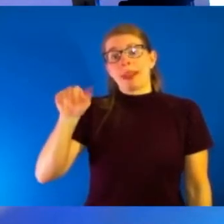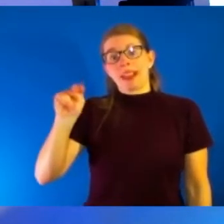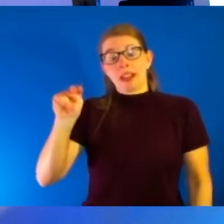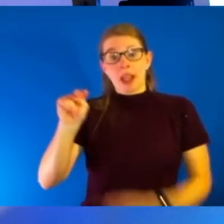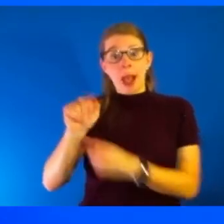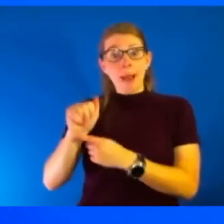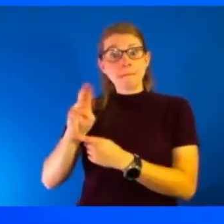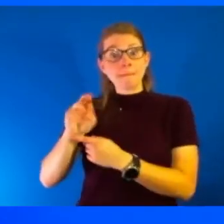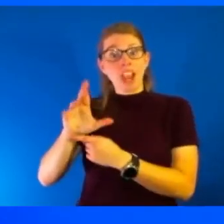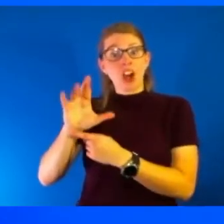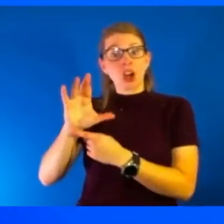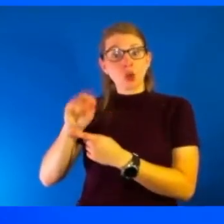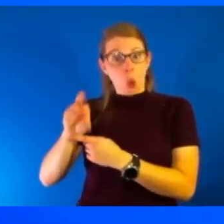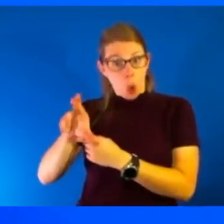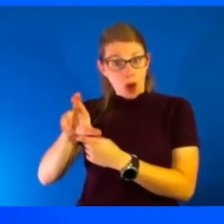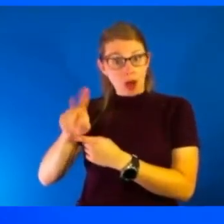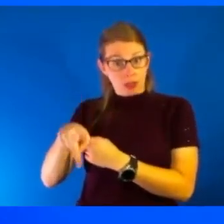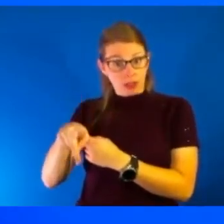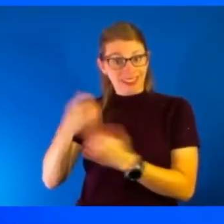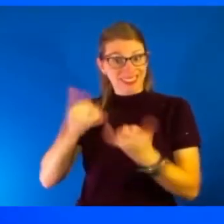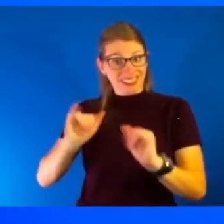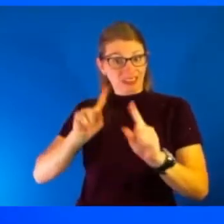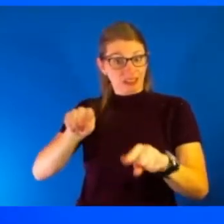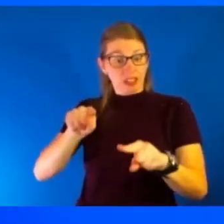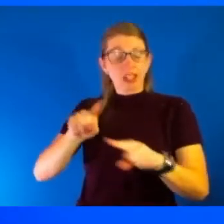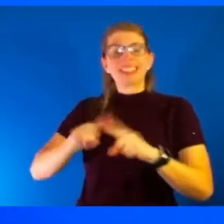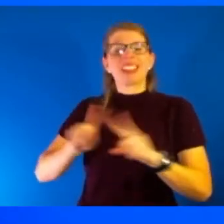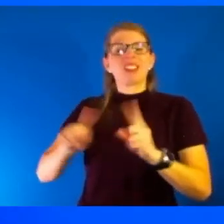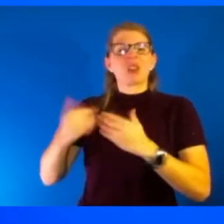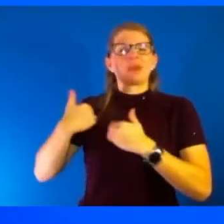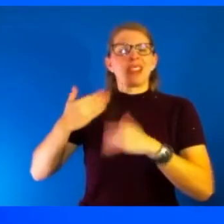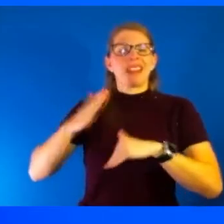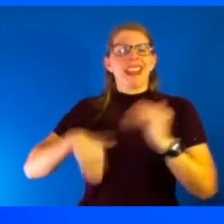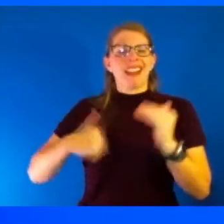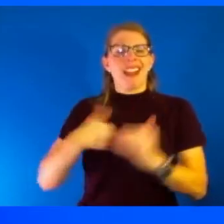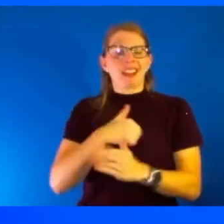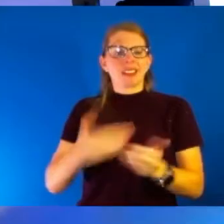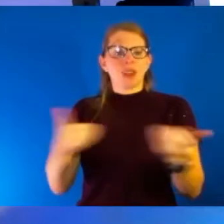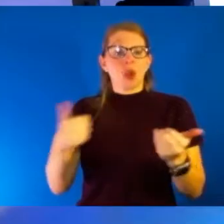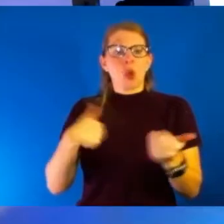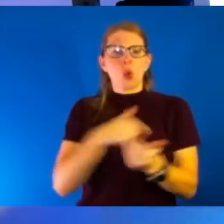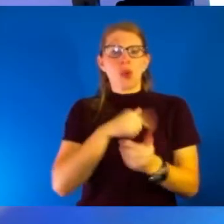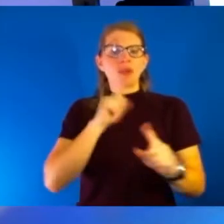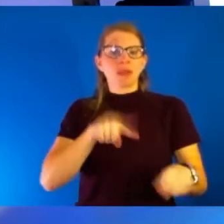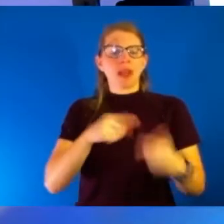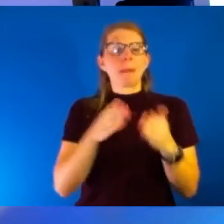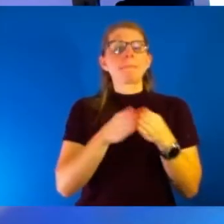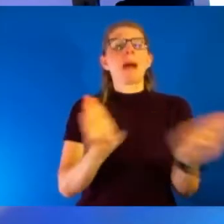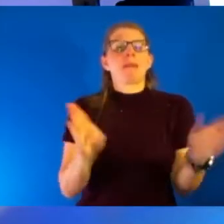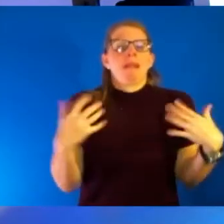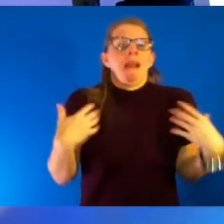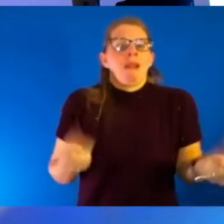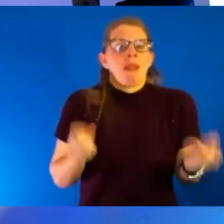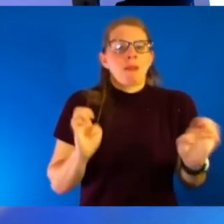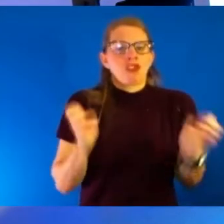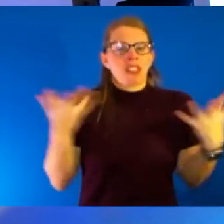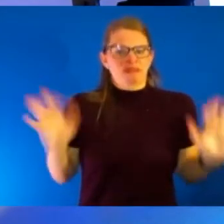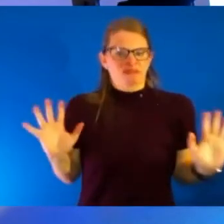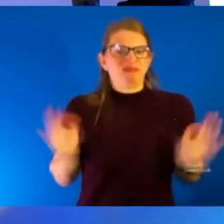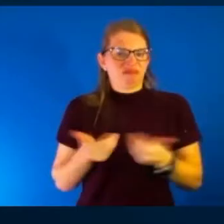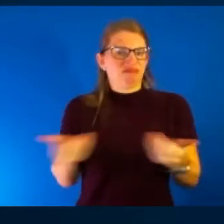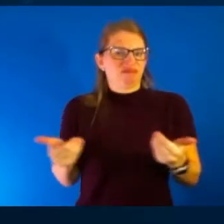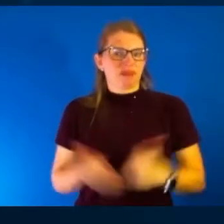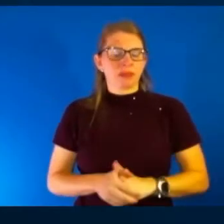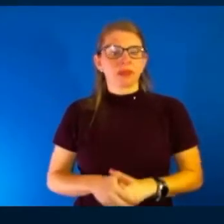doing work. They're, you know, they have different responsibilities than we have. We just respond to the public health emergencies. that's great. So Jess, other